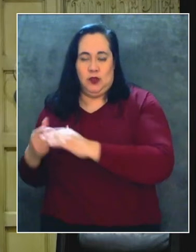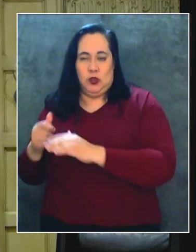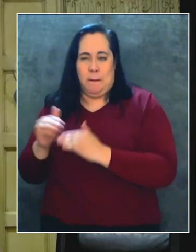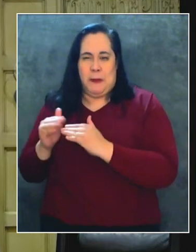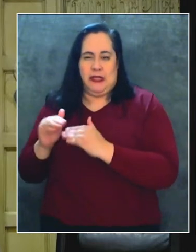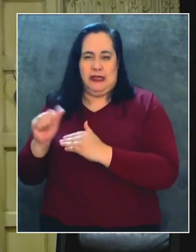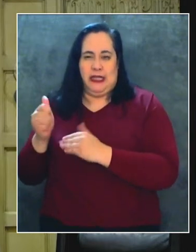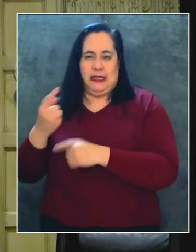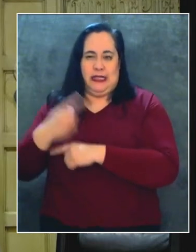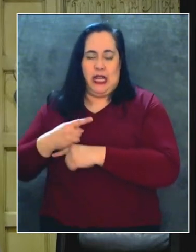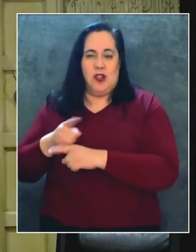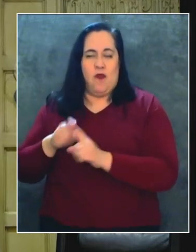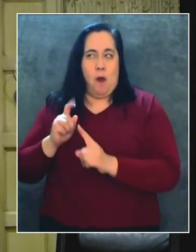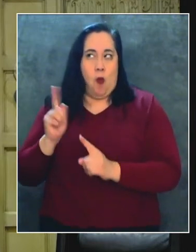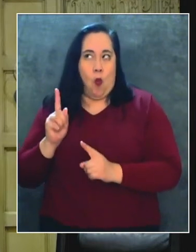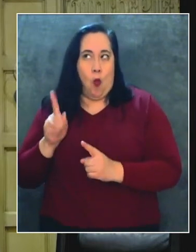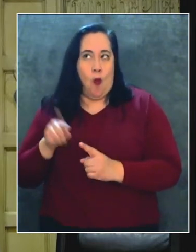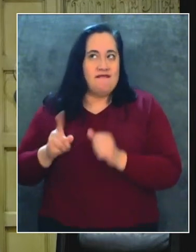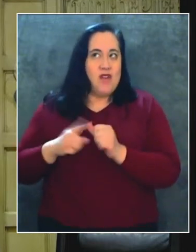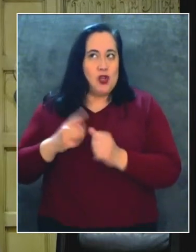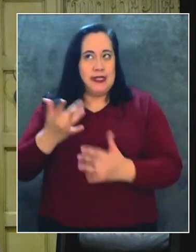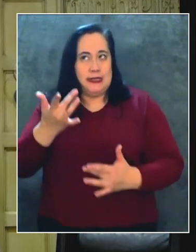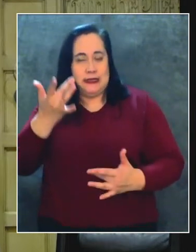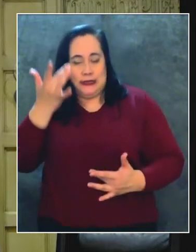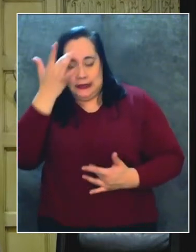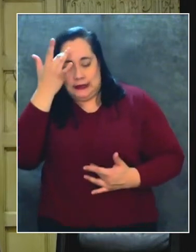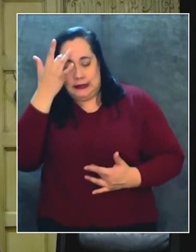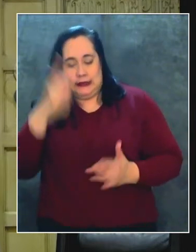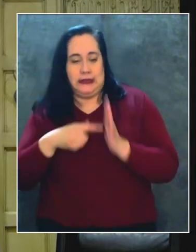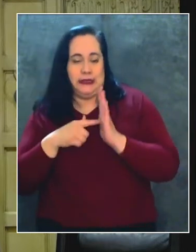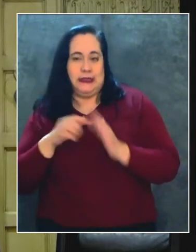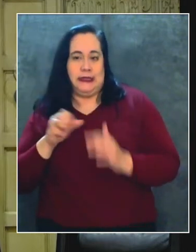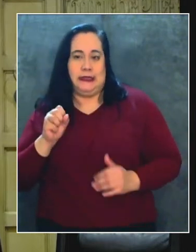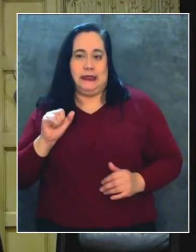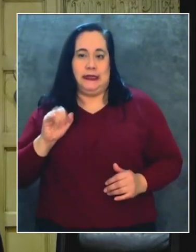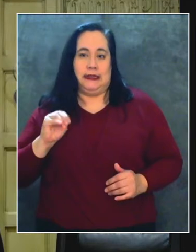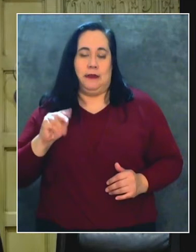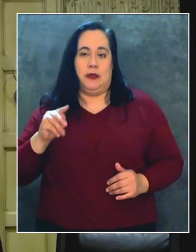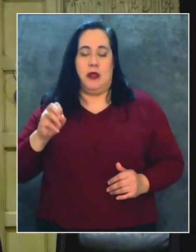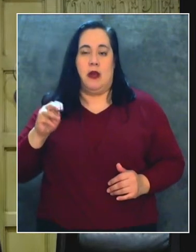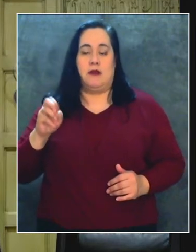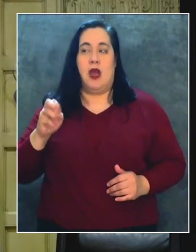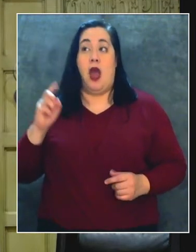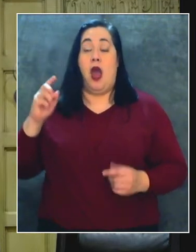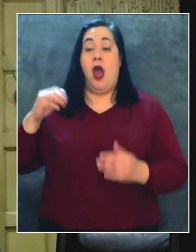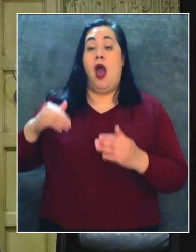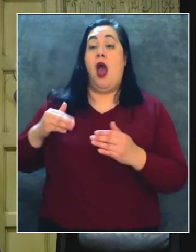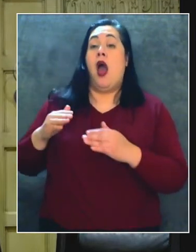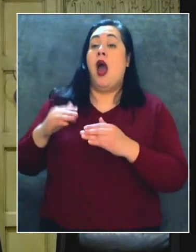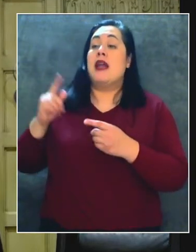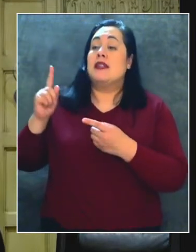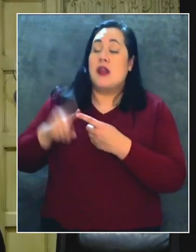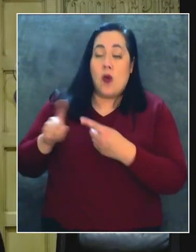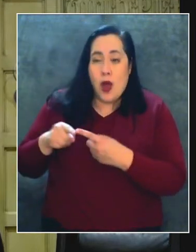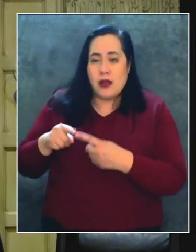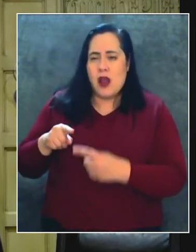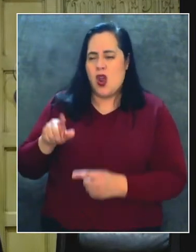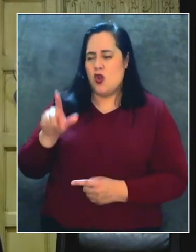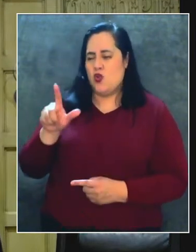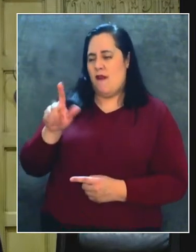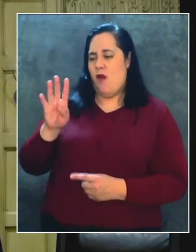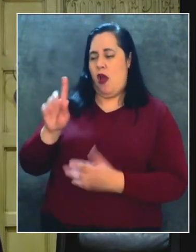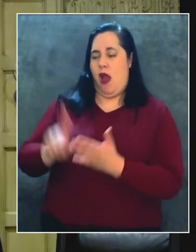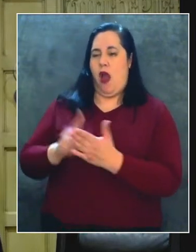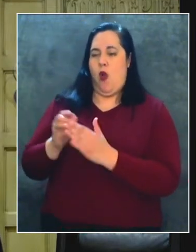empezaron sus síntomas hasta al menos 24 horas después de la